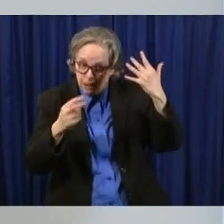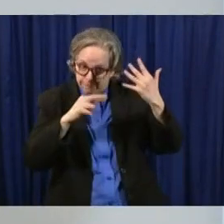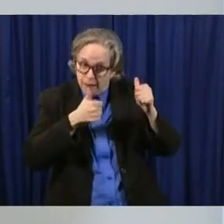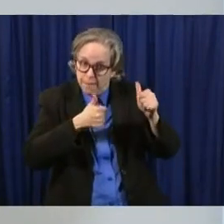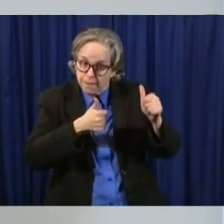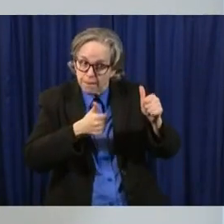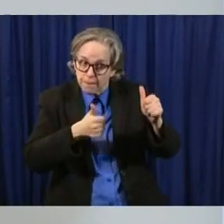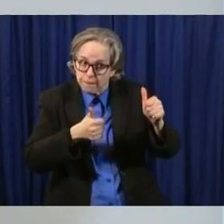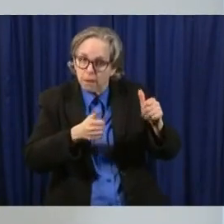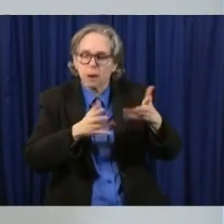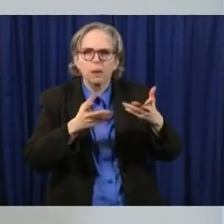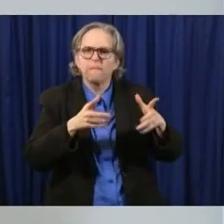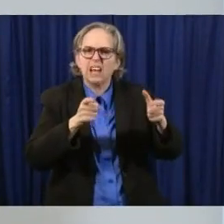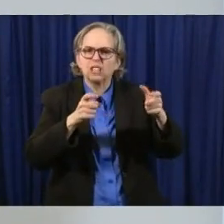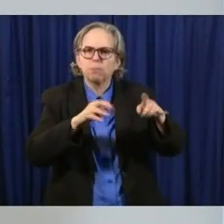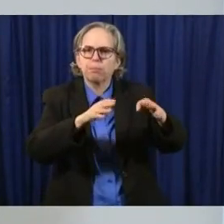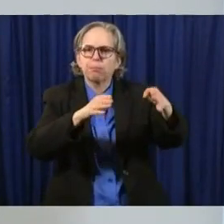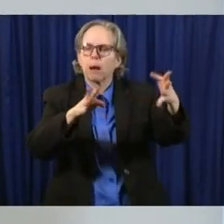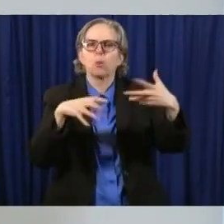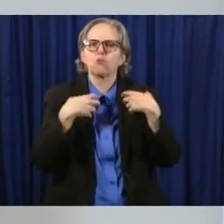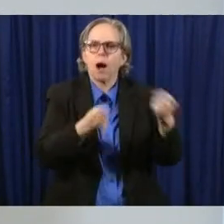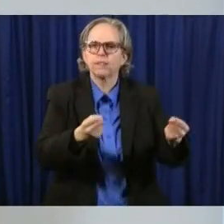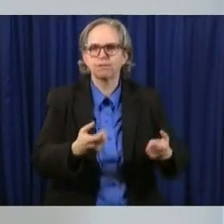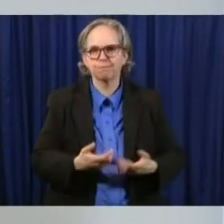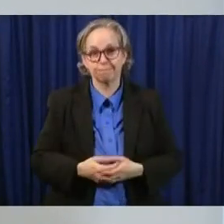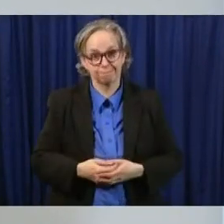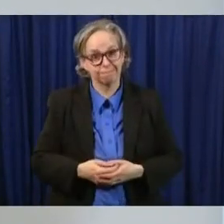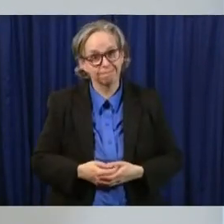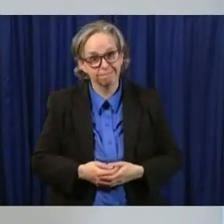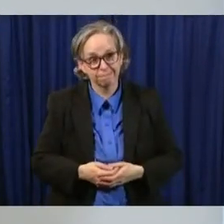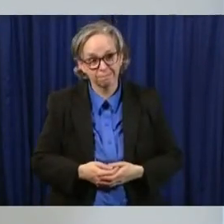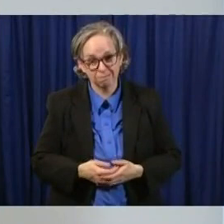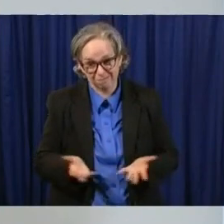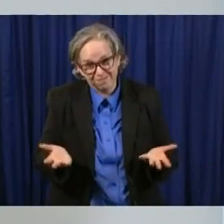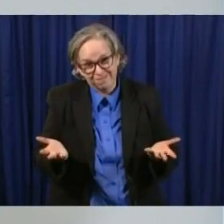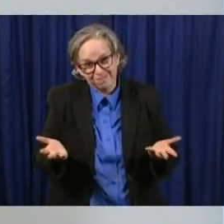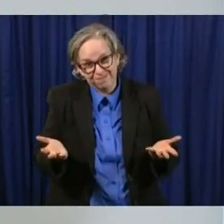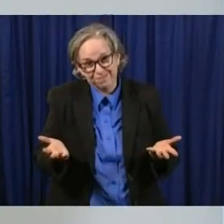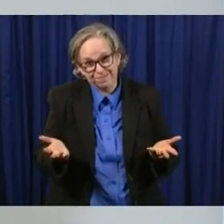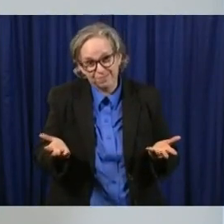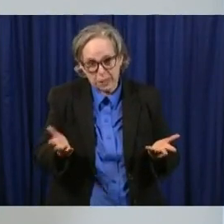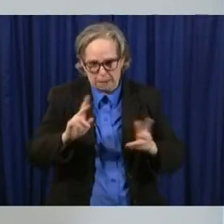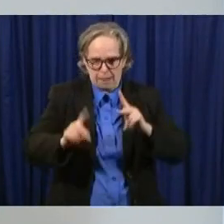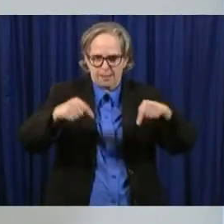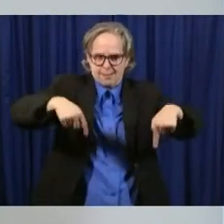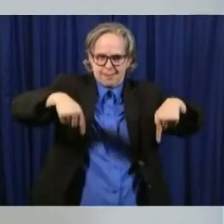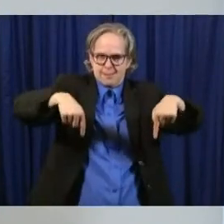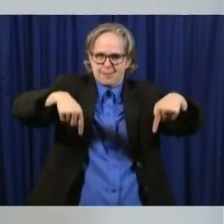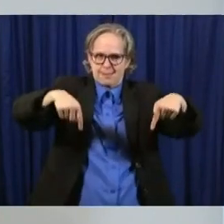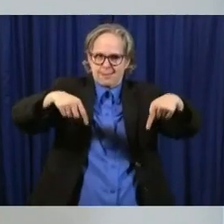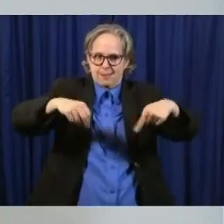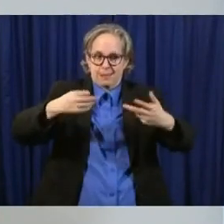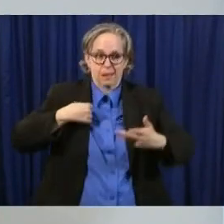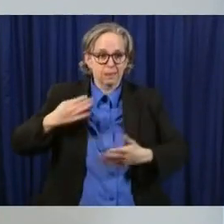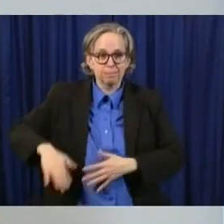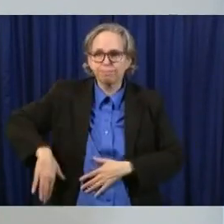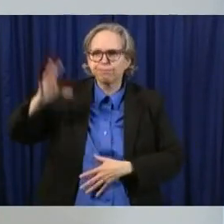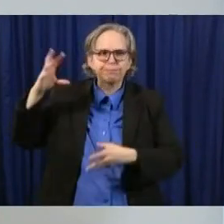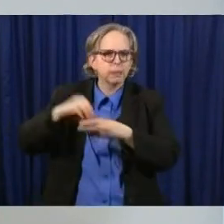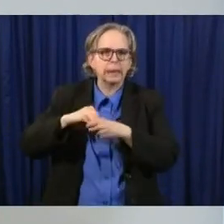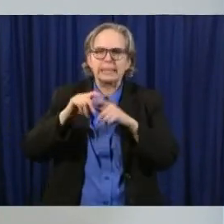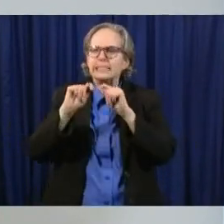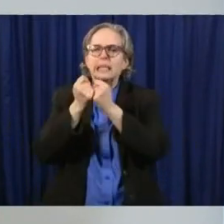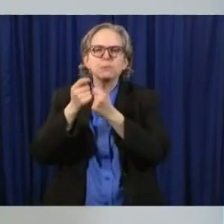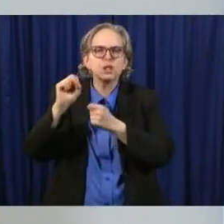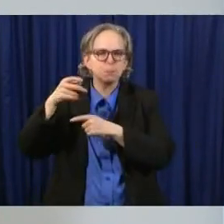phases of of recovery and so i just ask i come from a team sports background it is a team game it literally